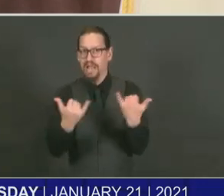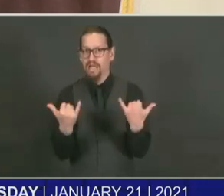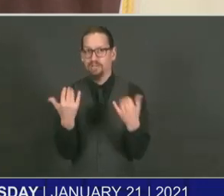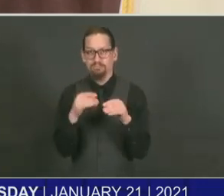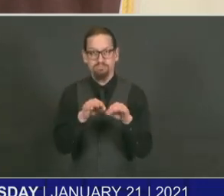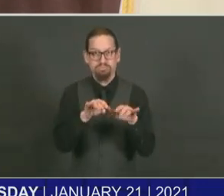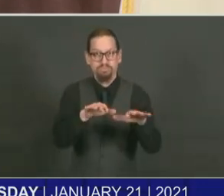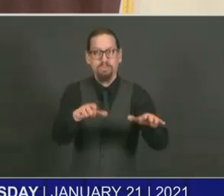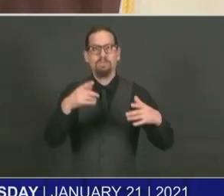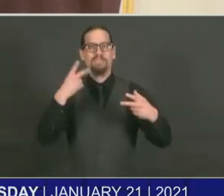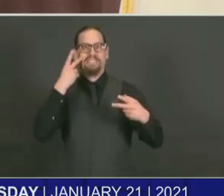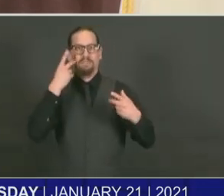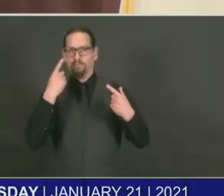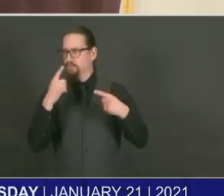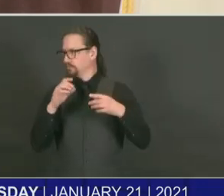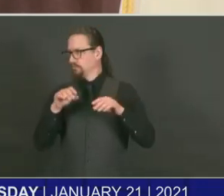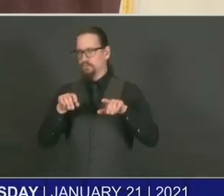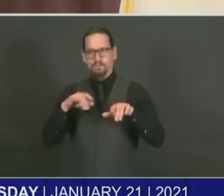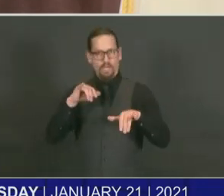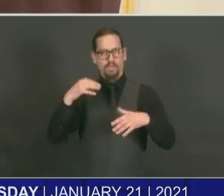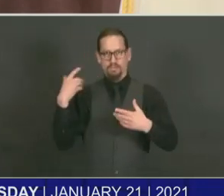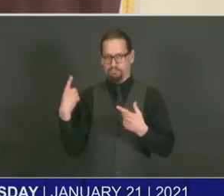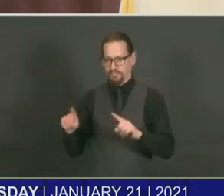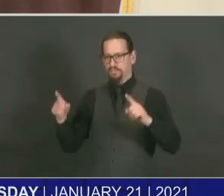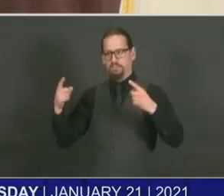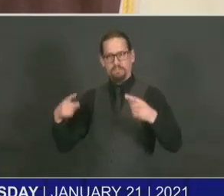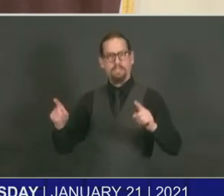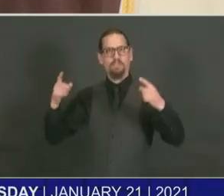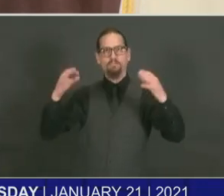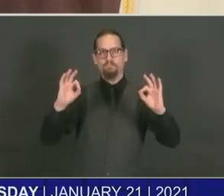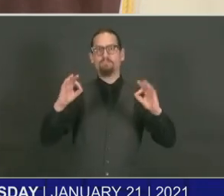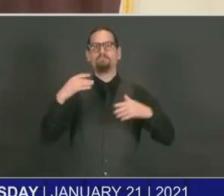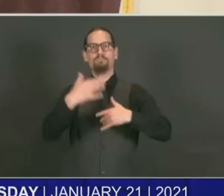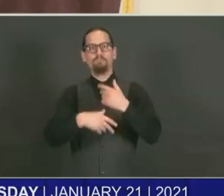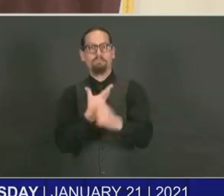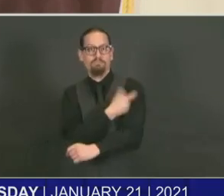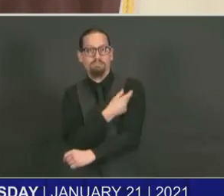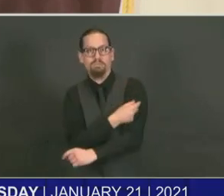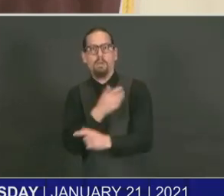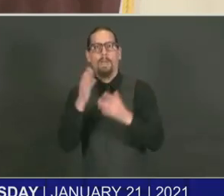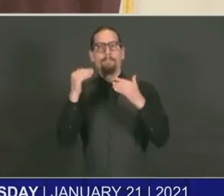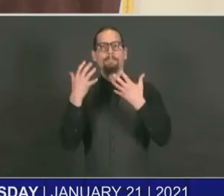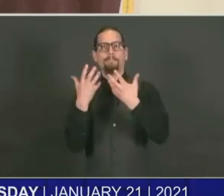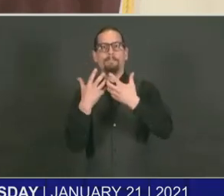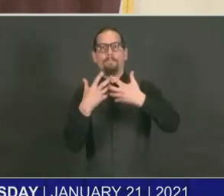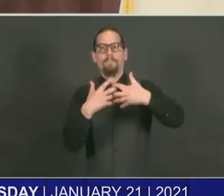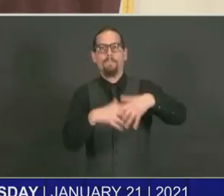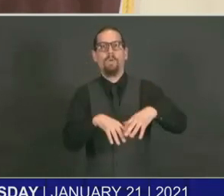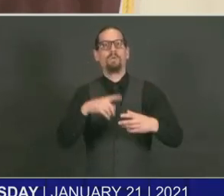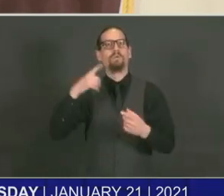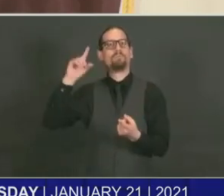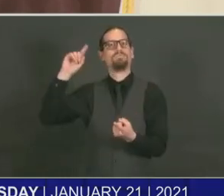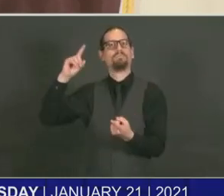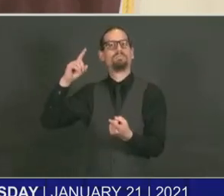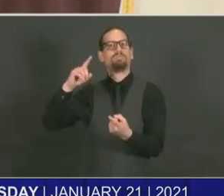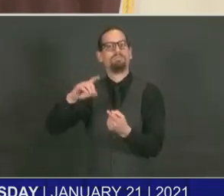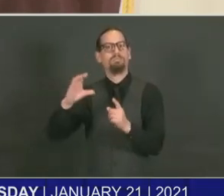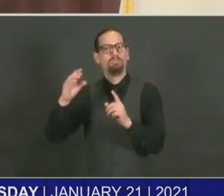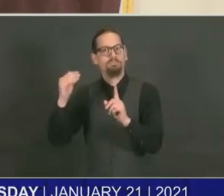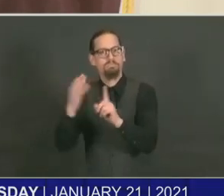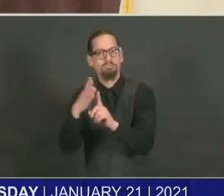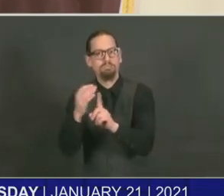way to address hospitalizations and positivity rate. And people are listening. You're hearing, you're understanding.